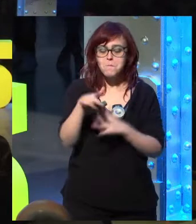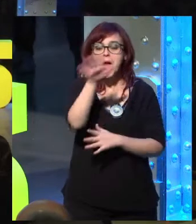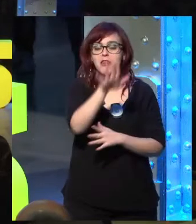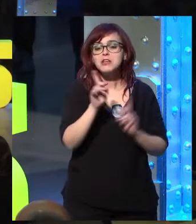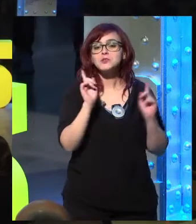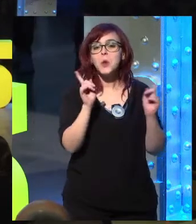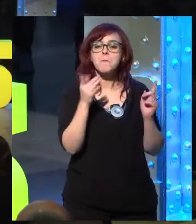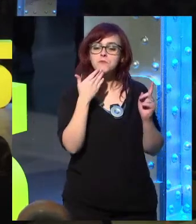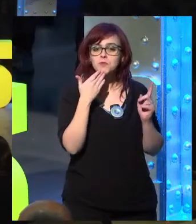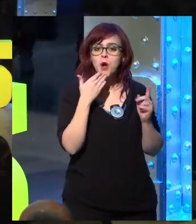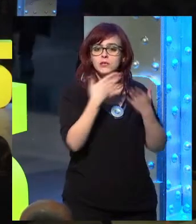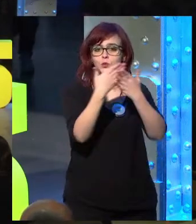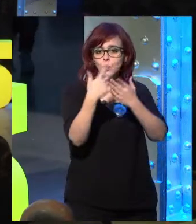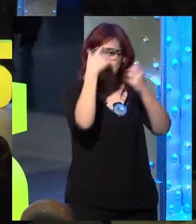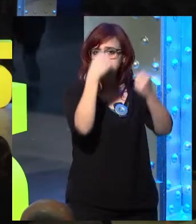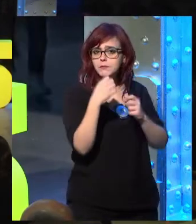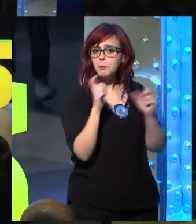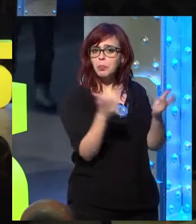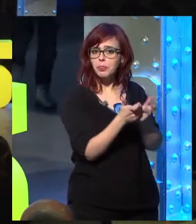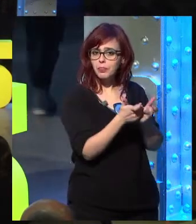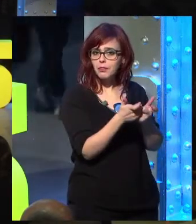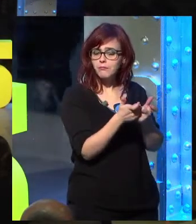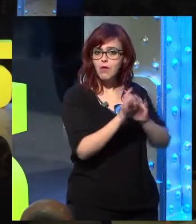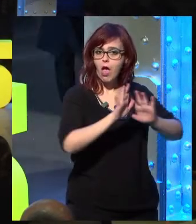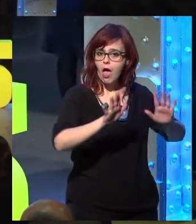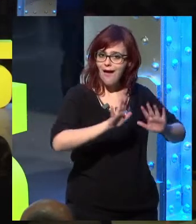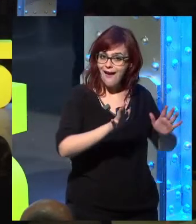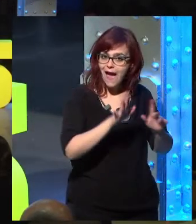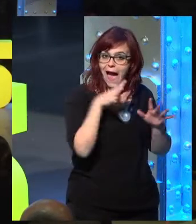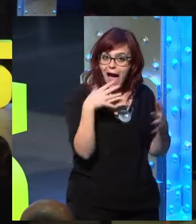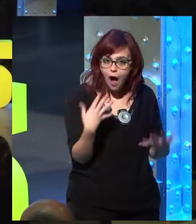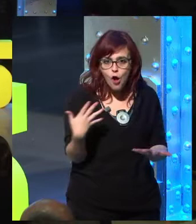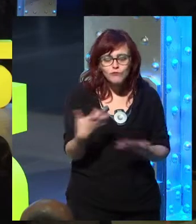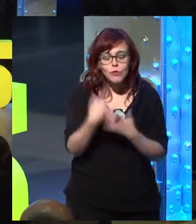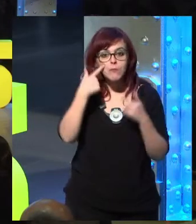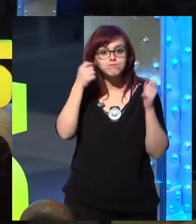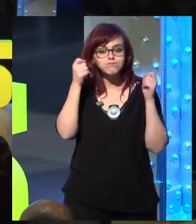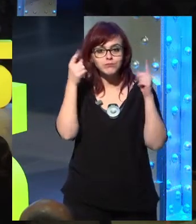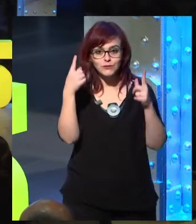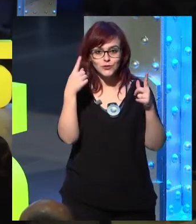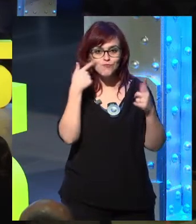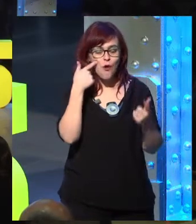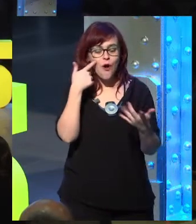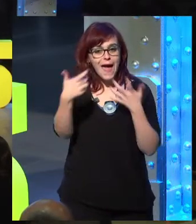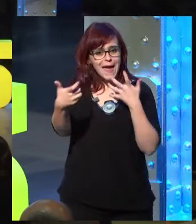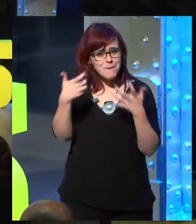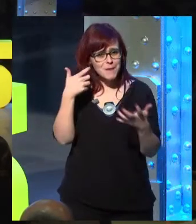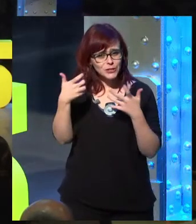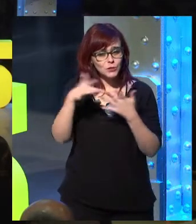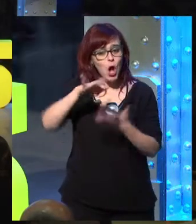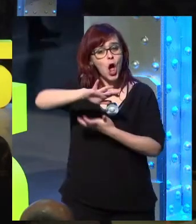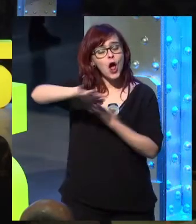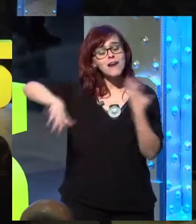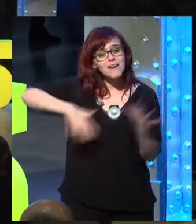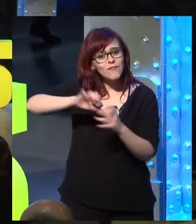ideas would be in society, and it was just for the academia world, so to speak. So now we have all realized that the impact